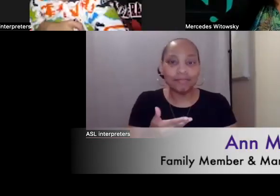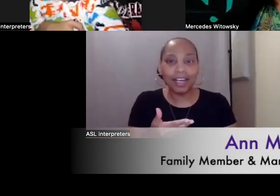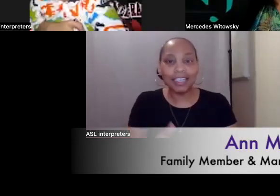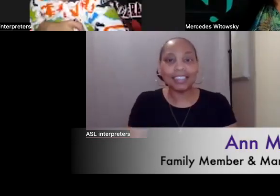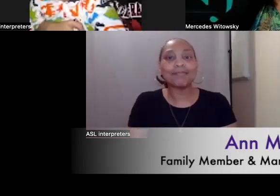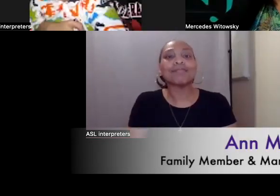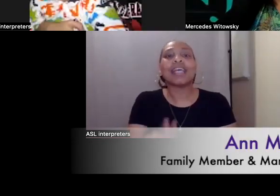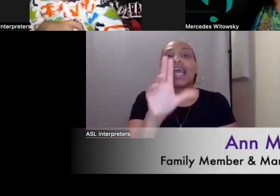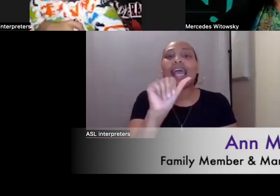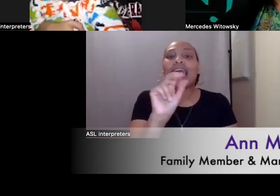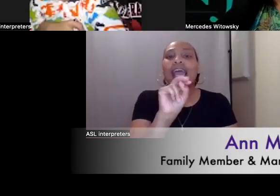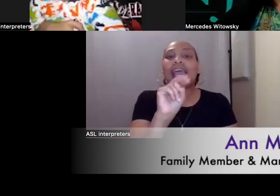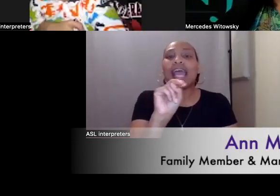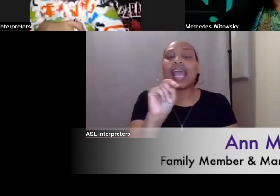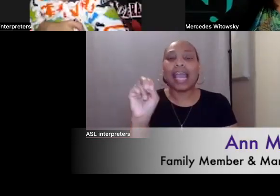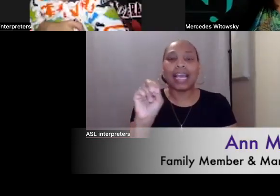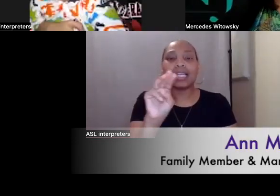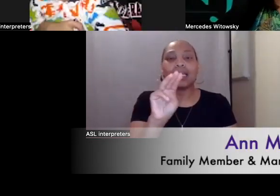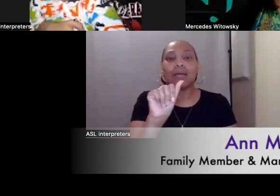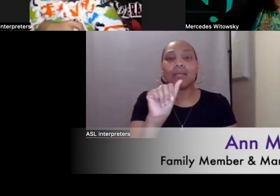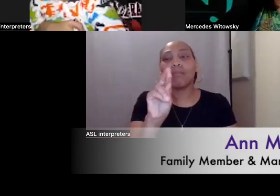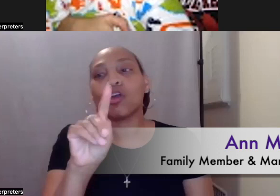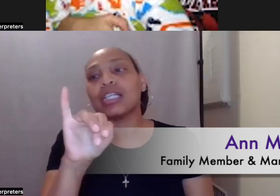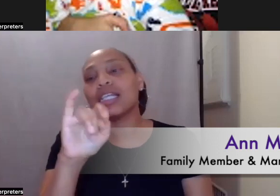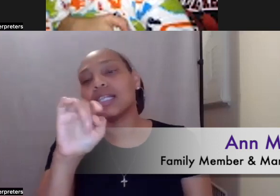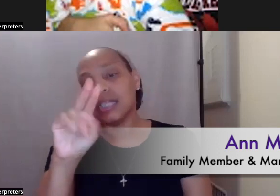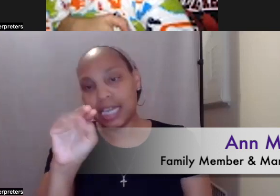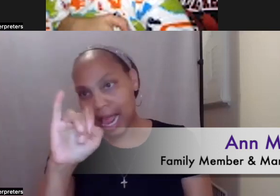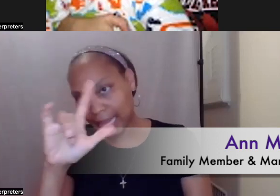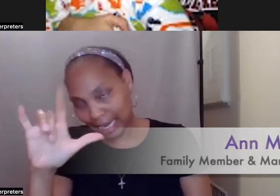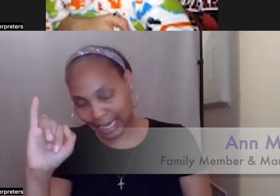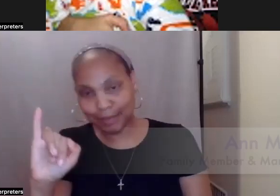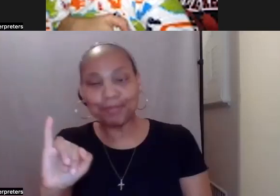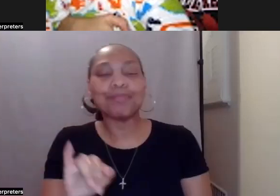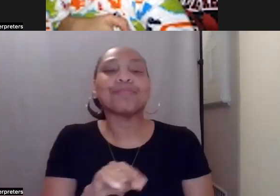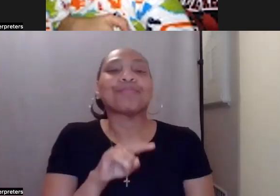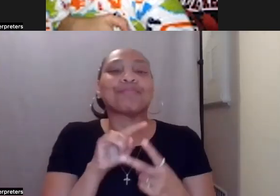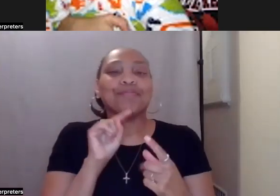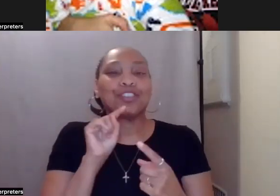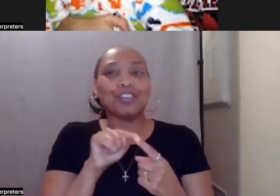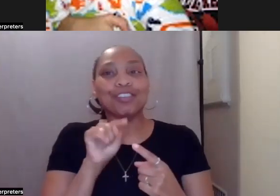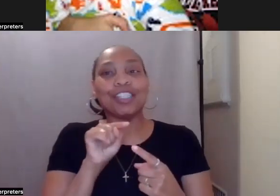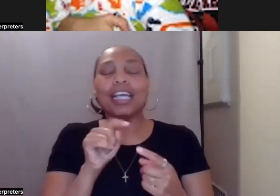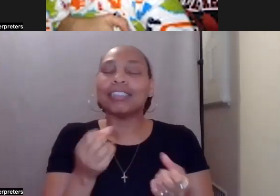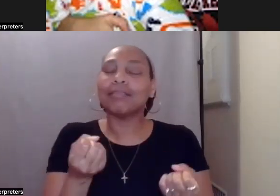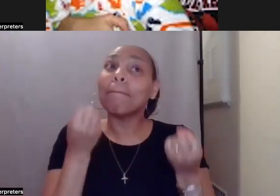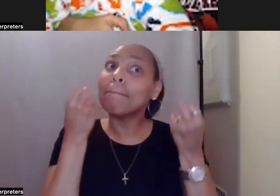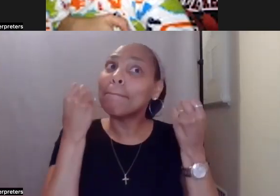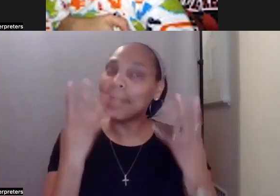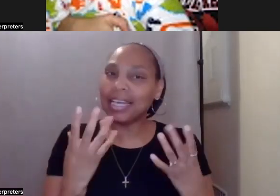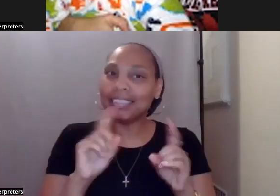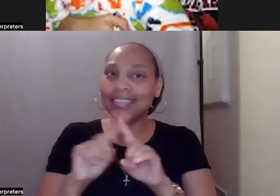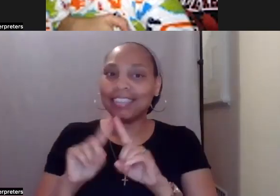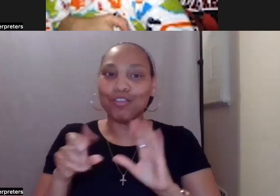Anne's got two roles and Anne has many roles. Let's start there.